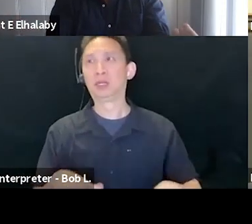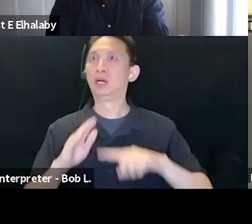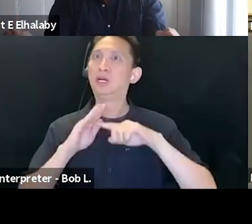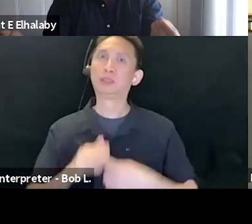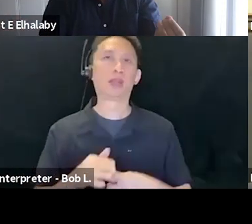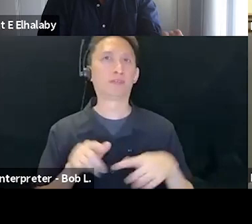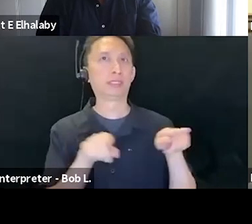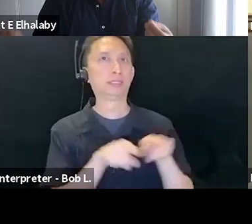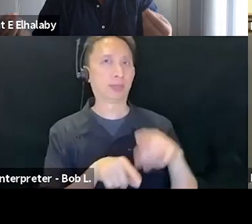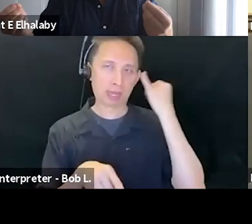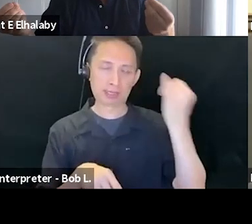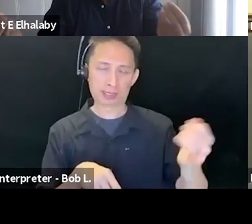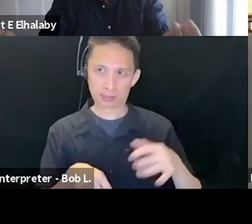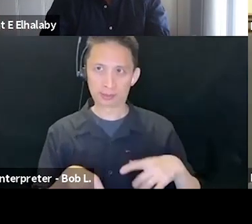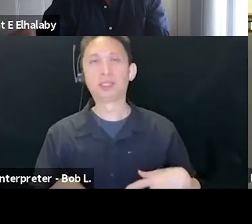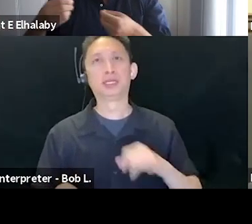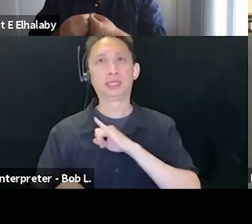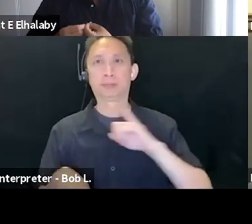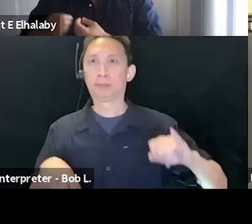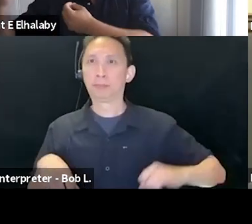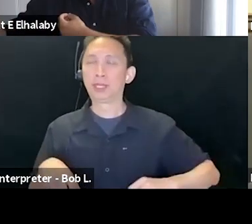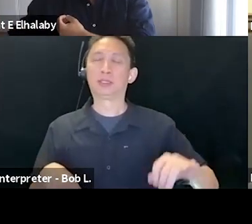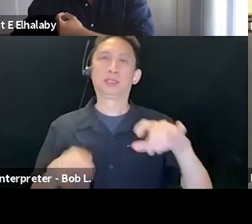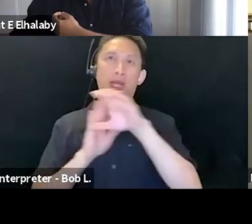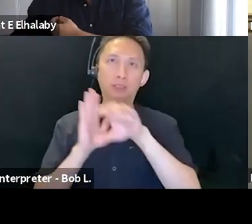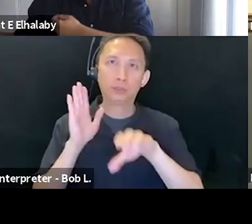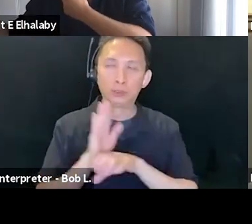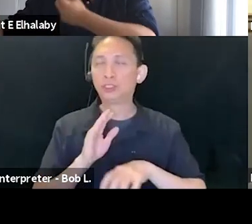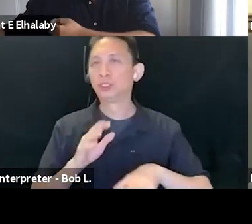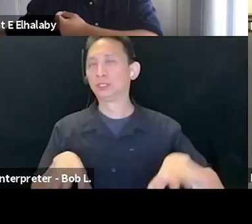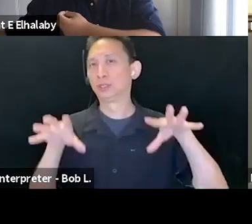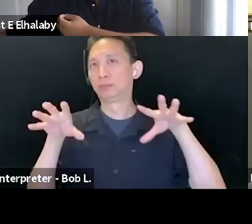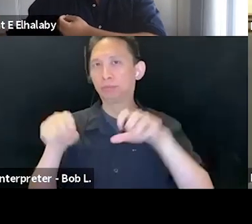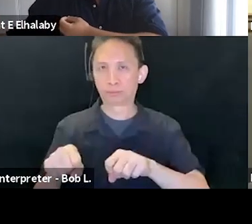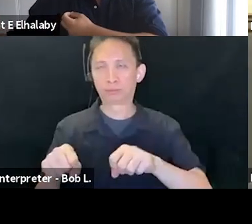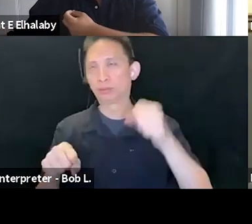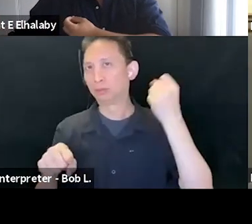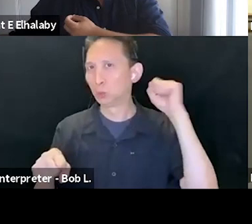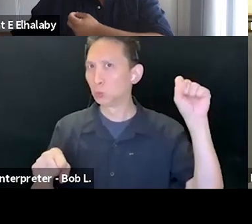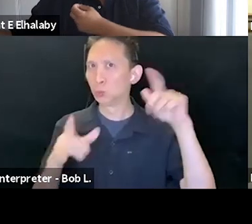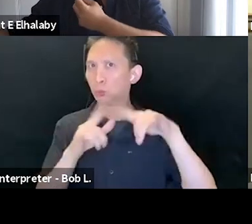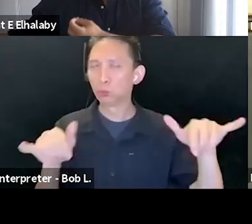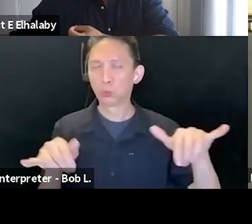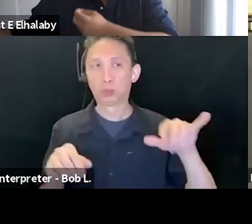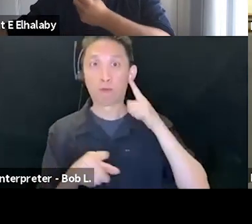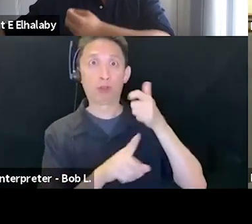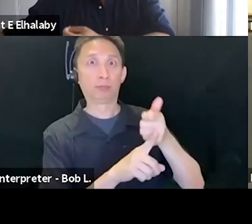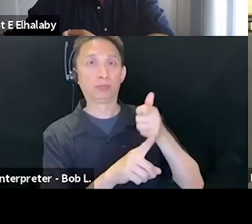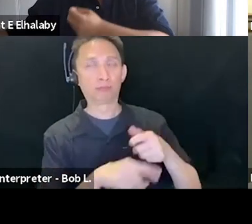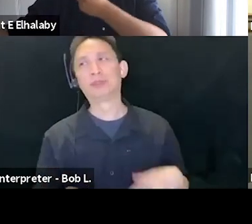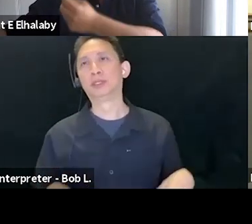imperial ideas, imperial institutions, and imperial money, as the colonization of the world that was done by the